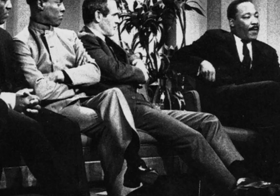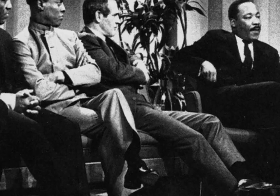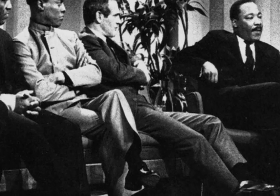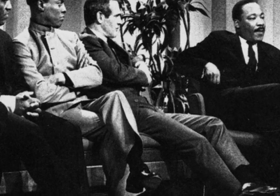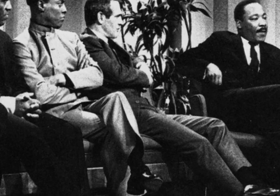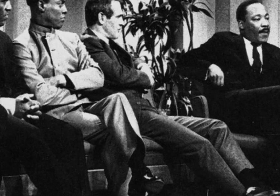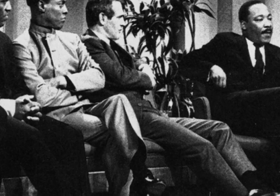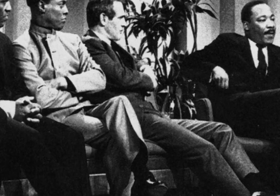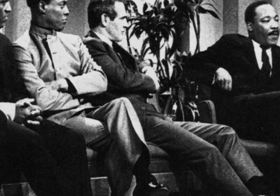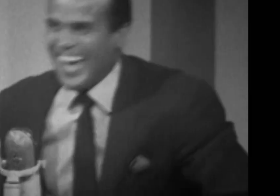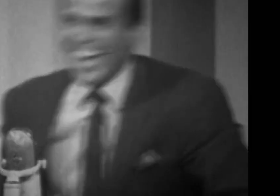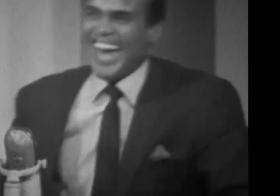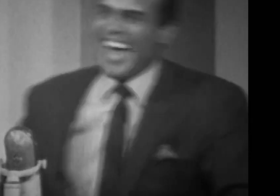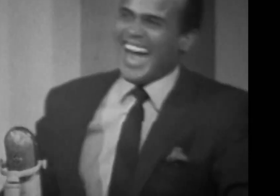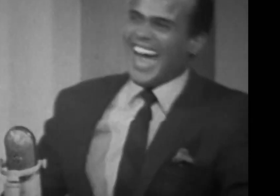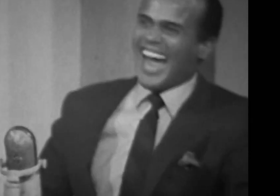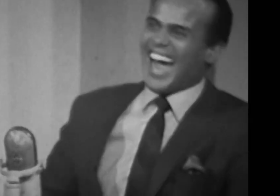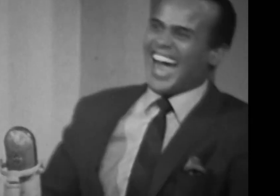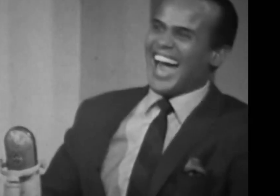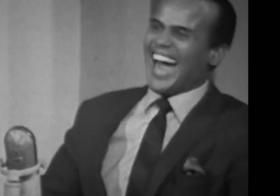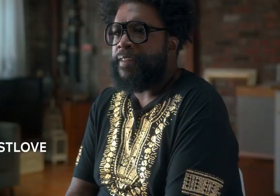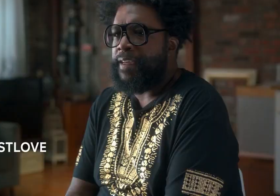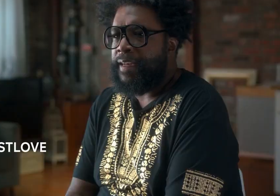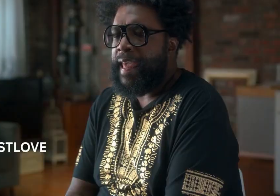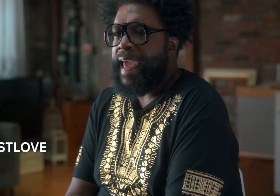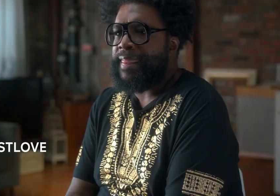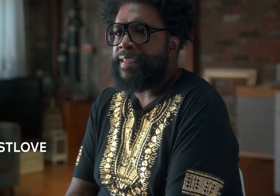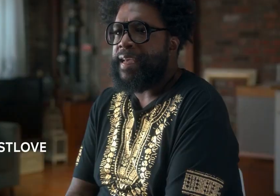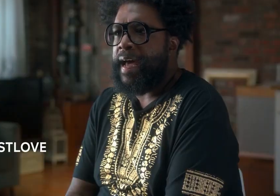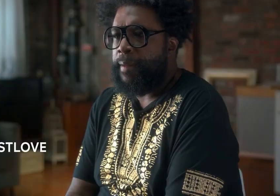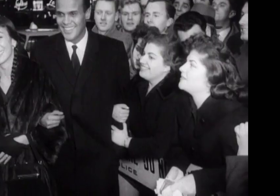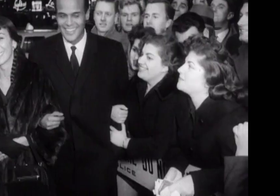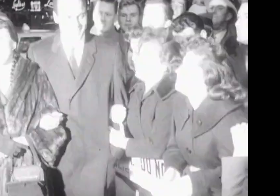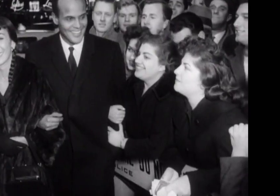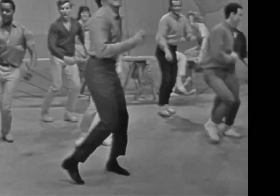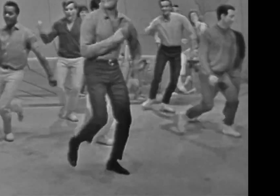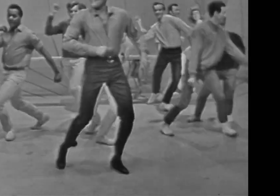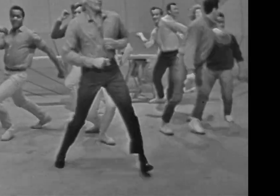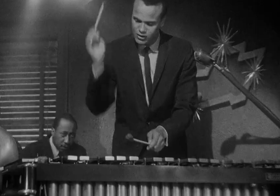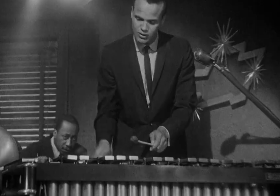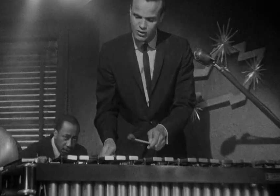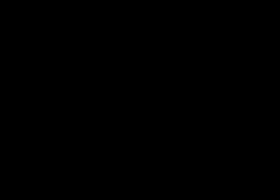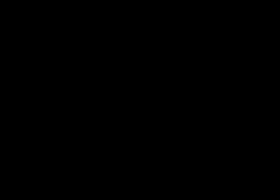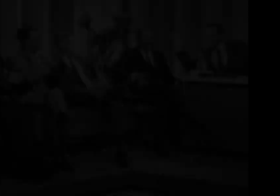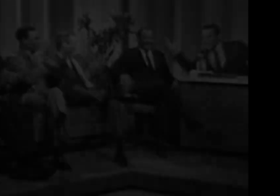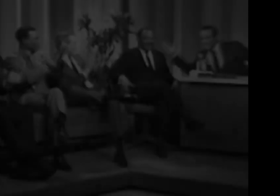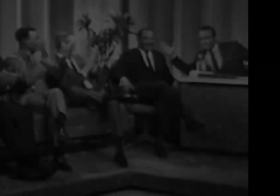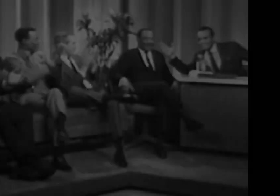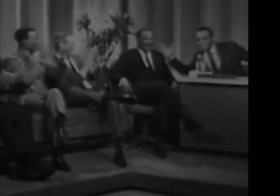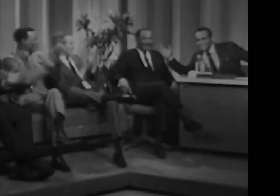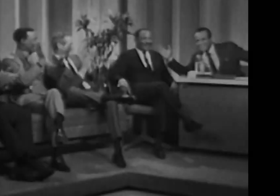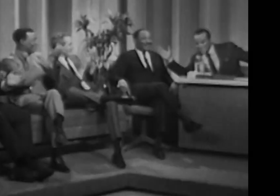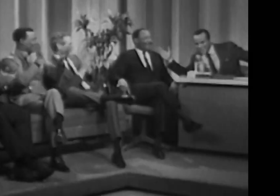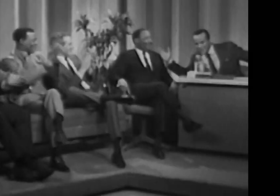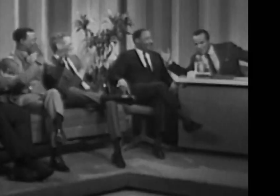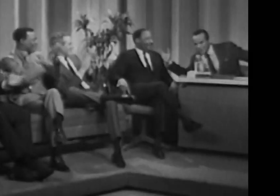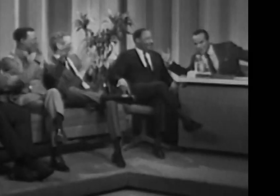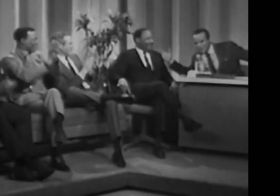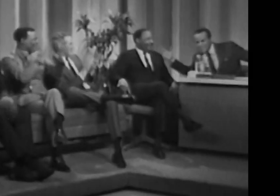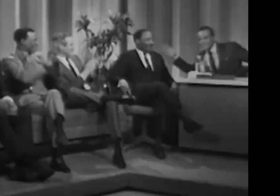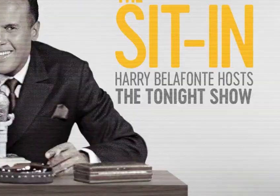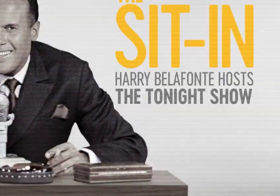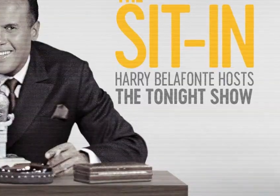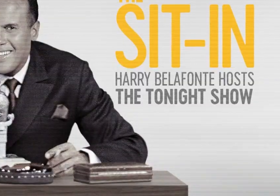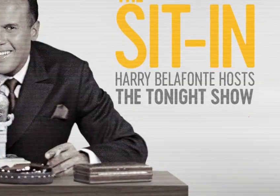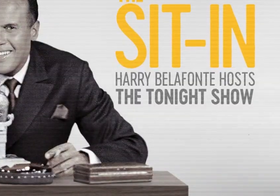move that mainstream television could have done at the time. Good night. Thank you for